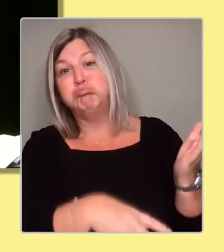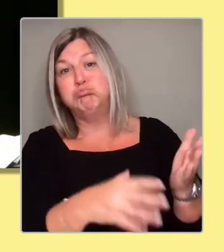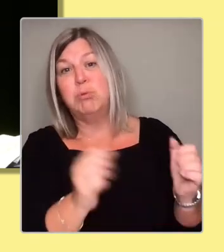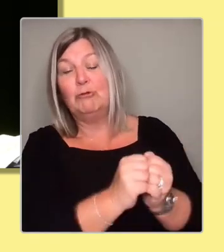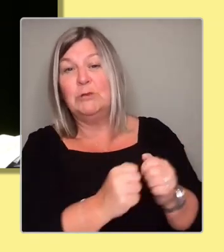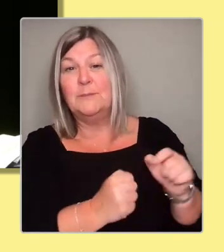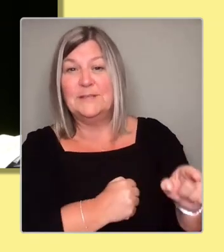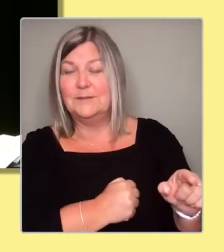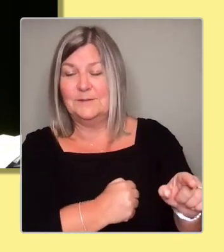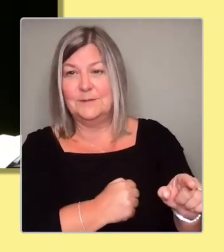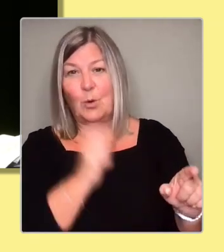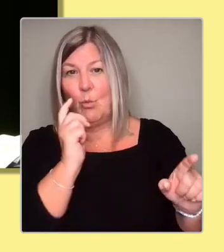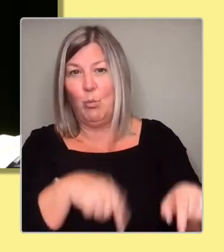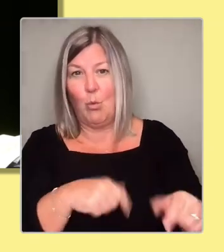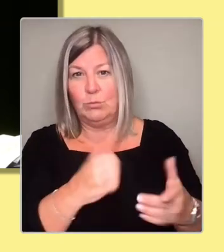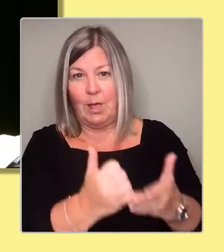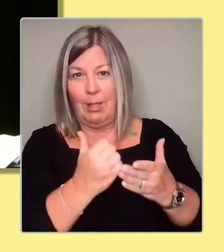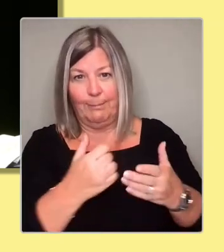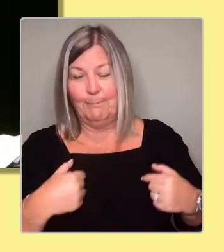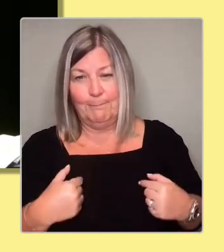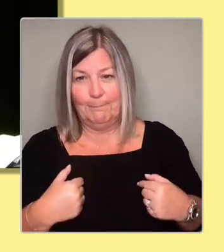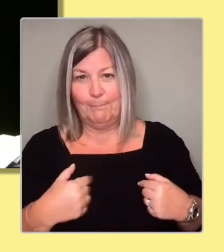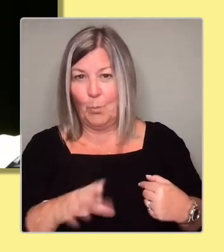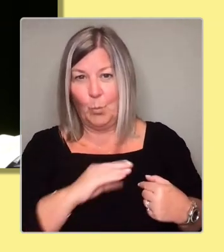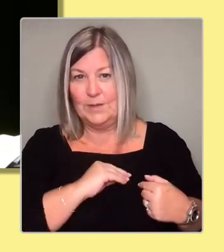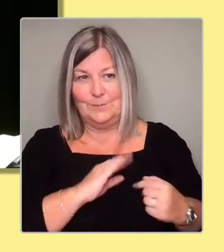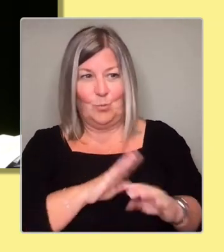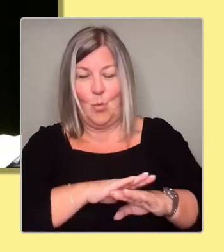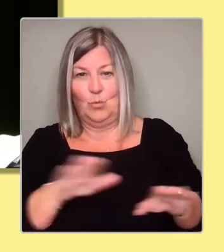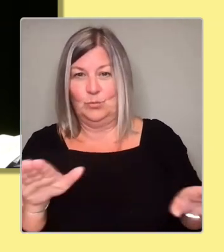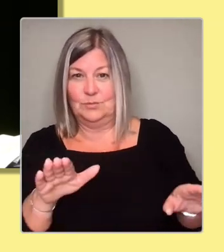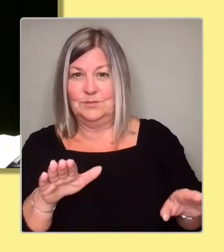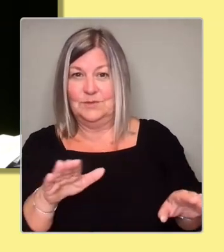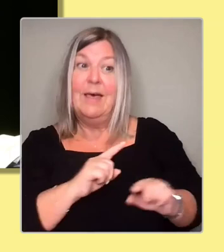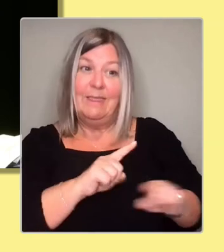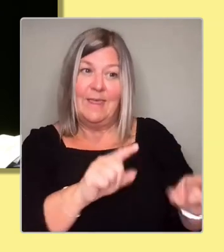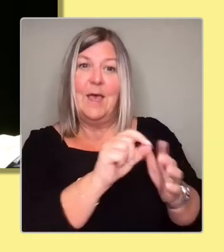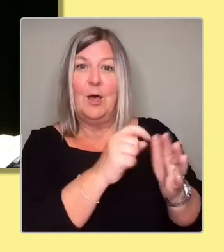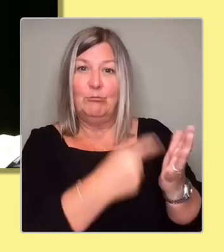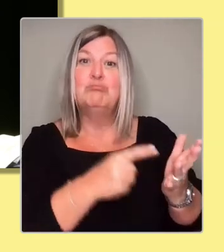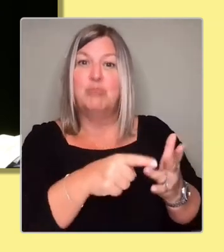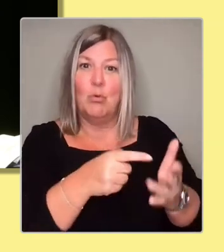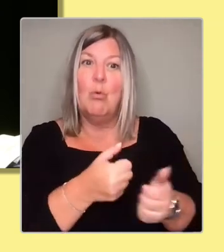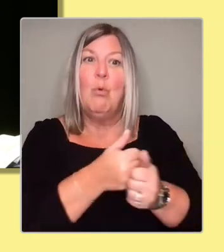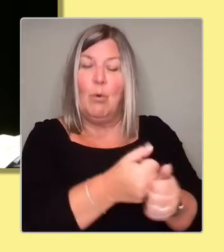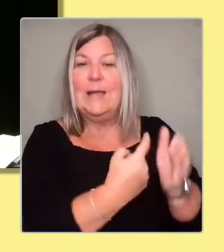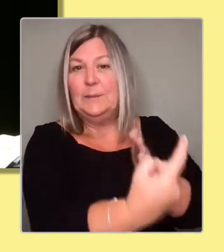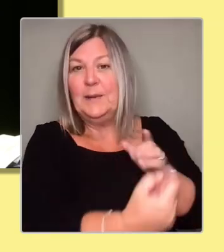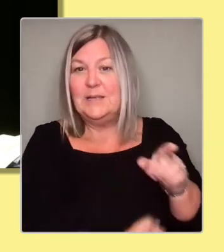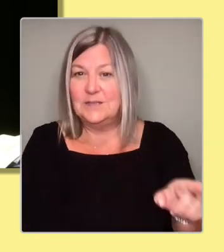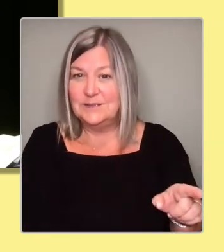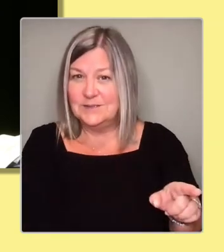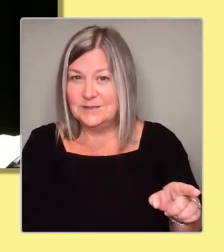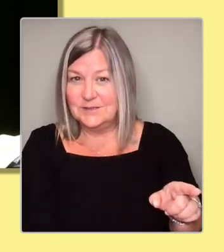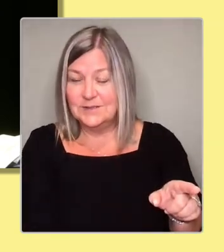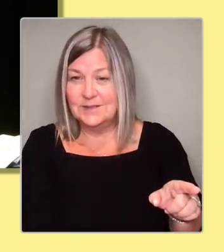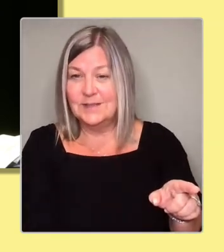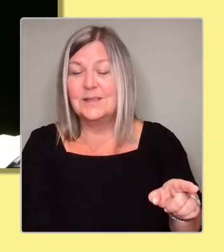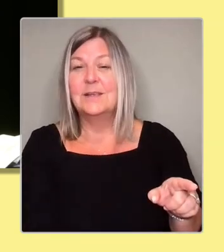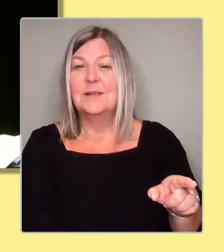help us win independence. And I've taken more bills through the parliament than a lot of other